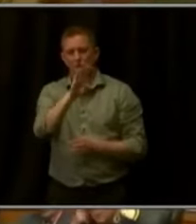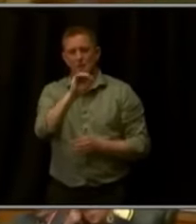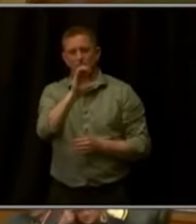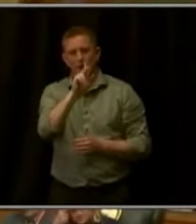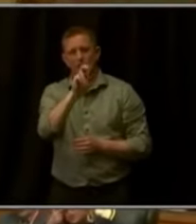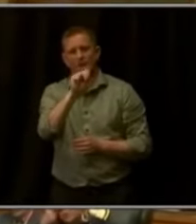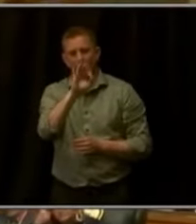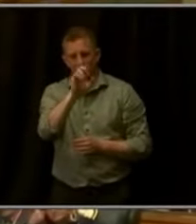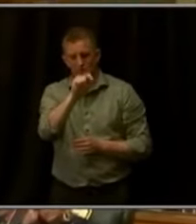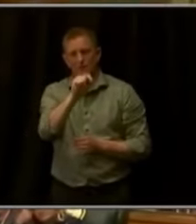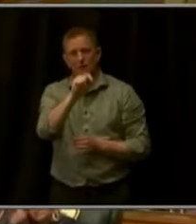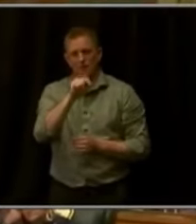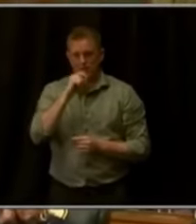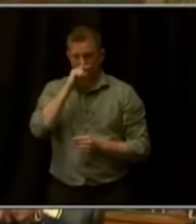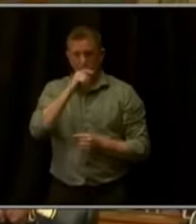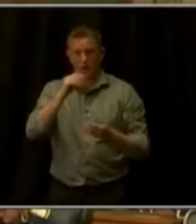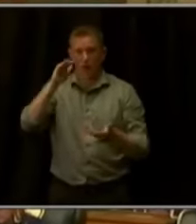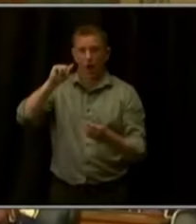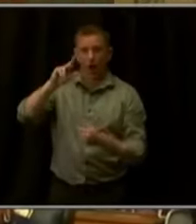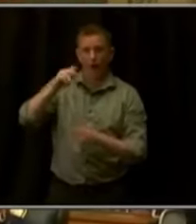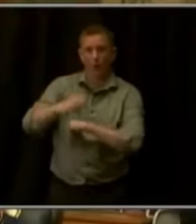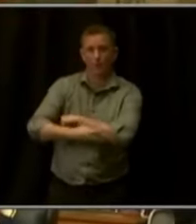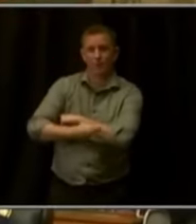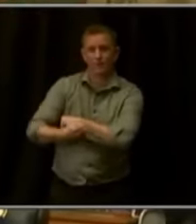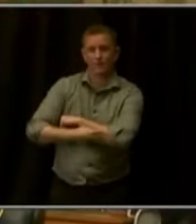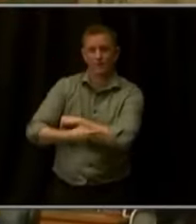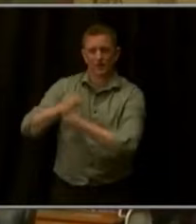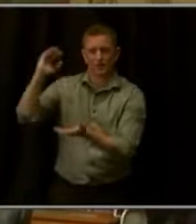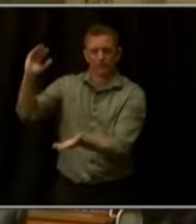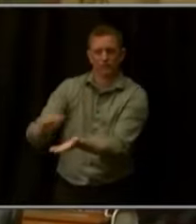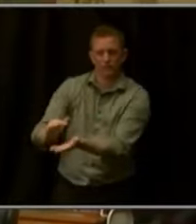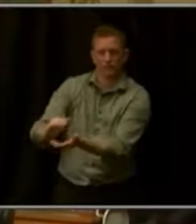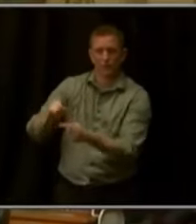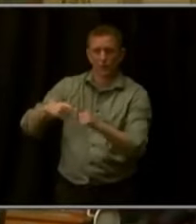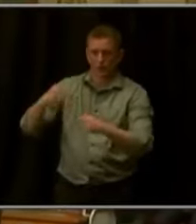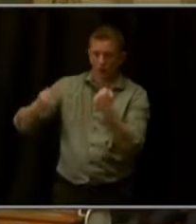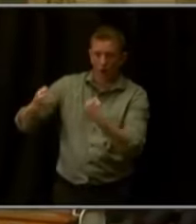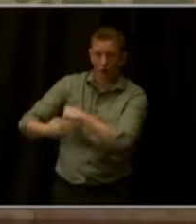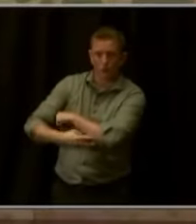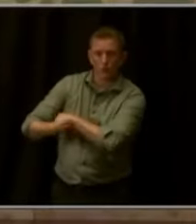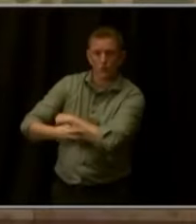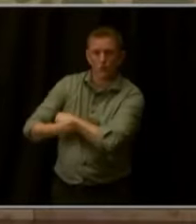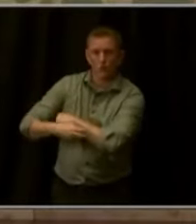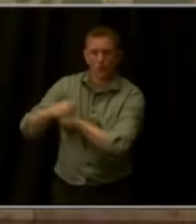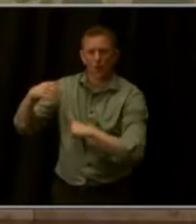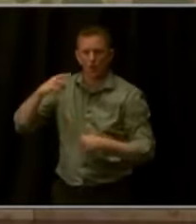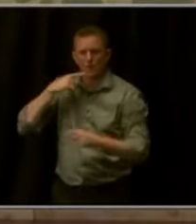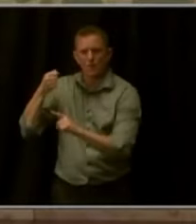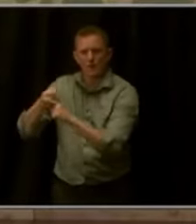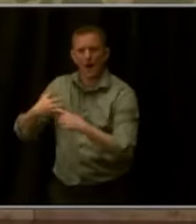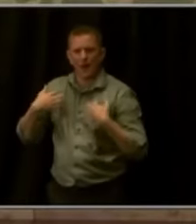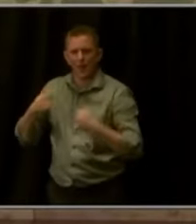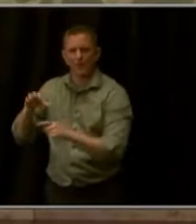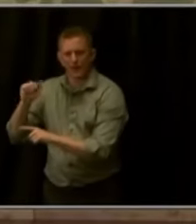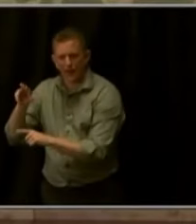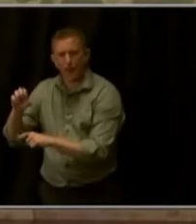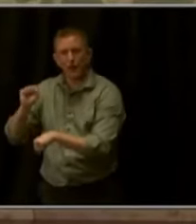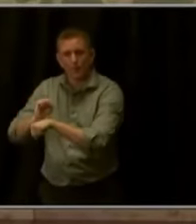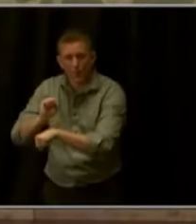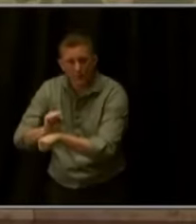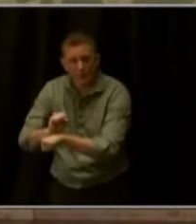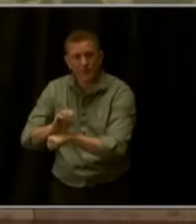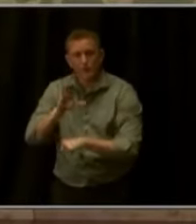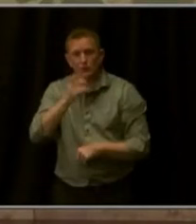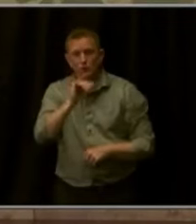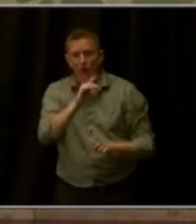theft. When a car is stolen, it impacts employment, and health care, and child care, and many aspects of daily life. It's more than